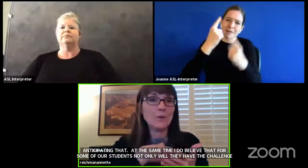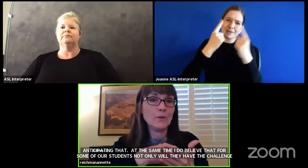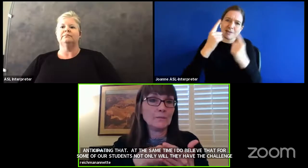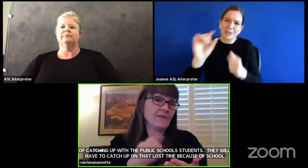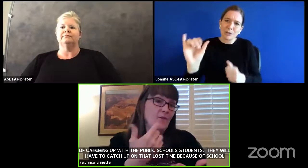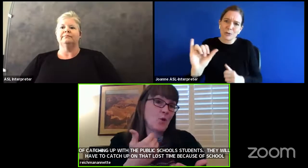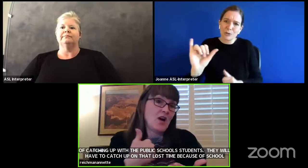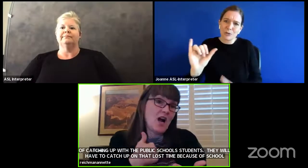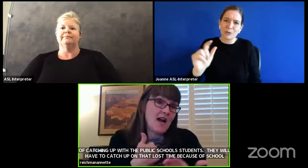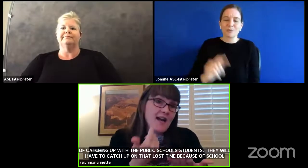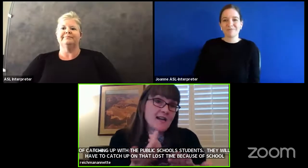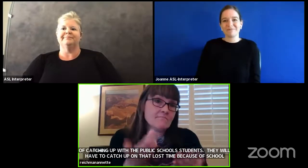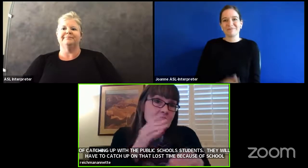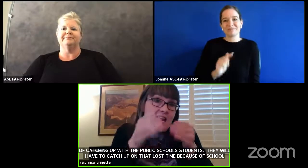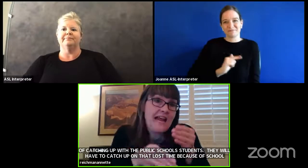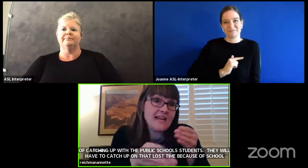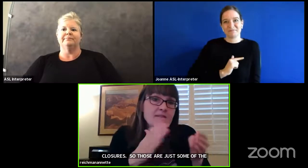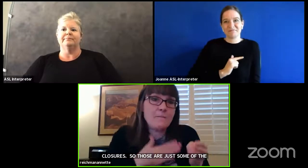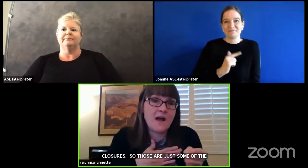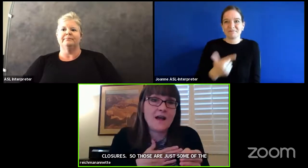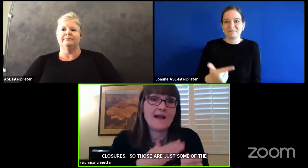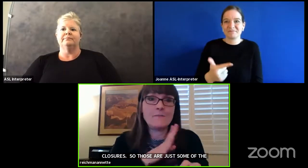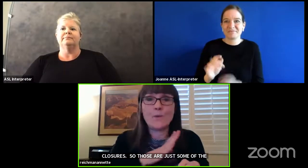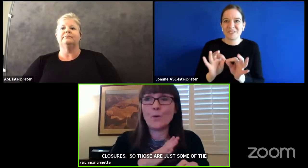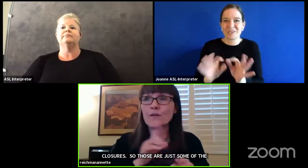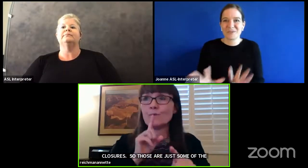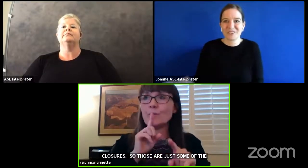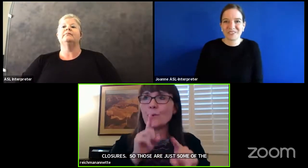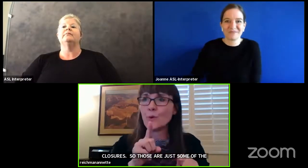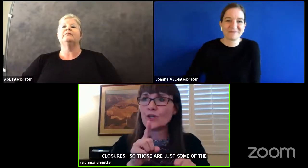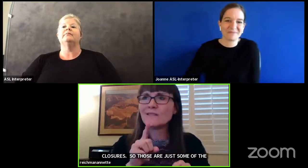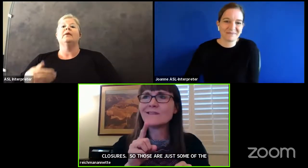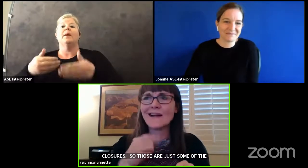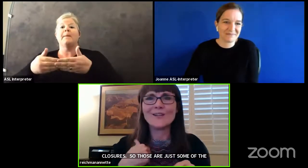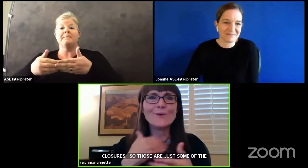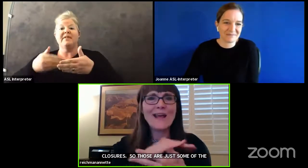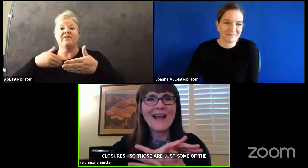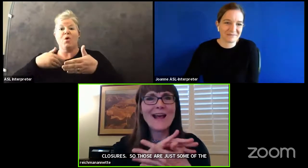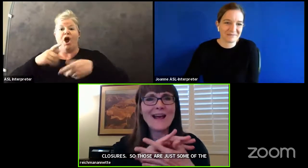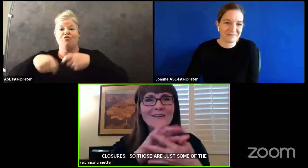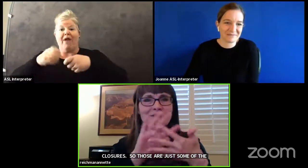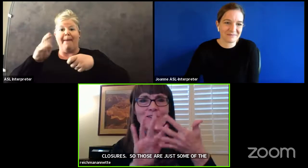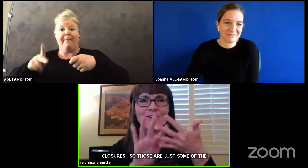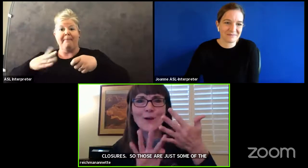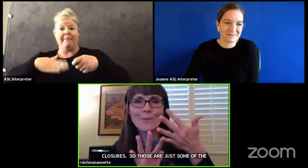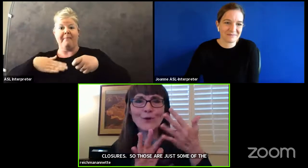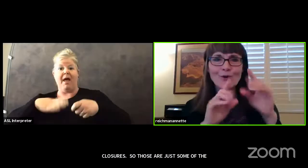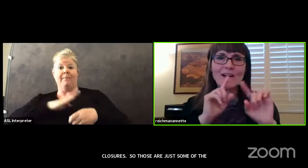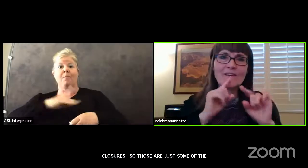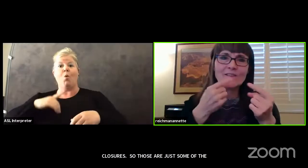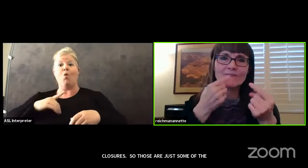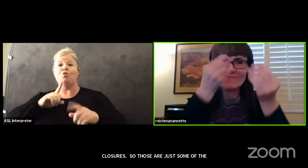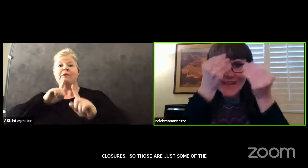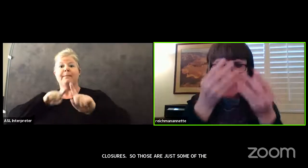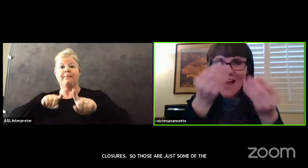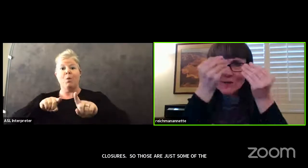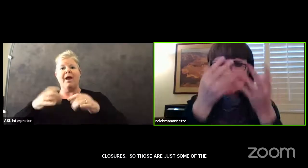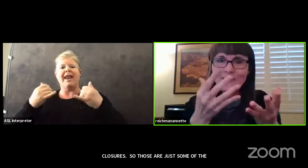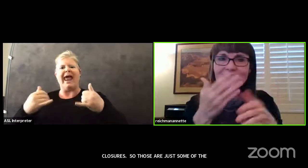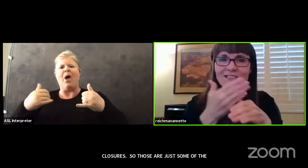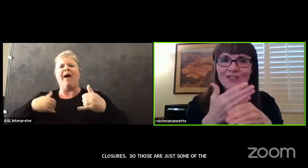Before I end my board report, I do have a number of